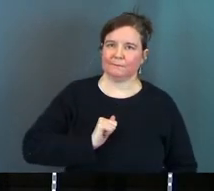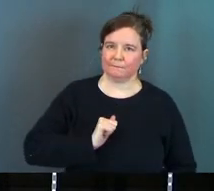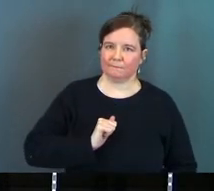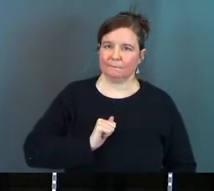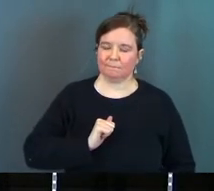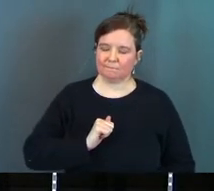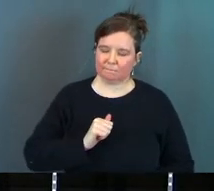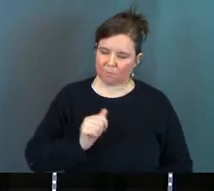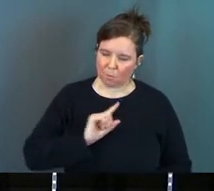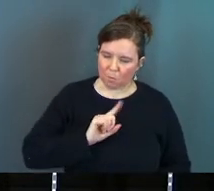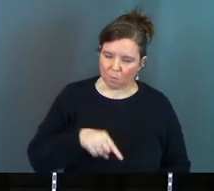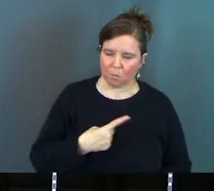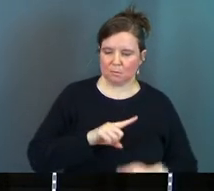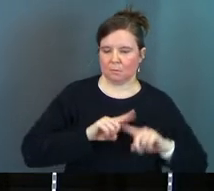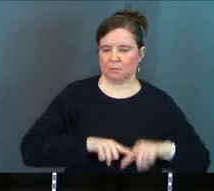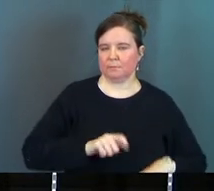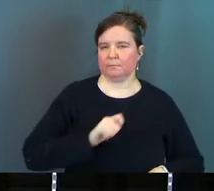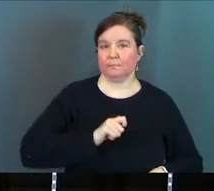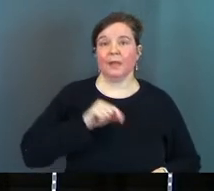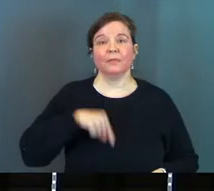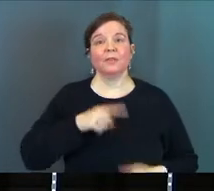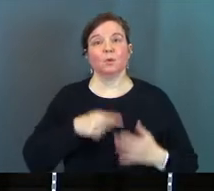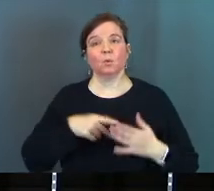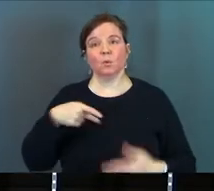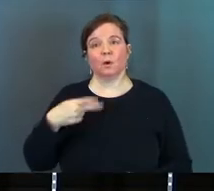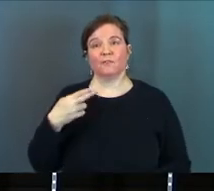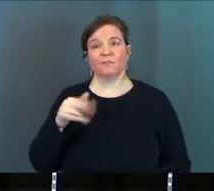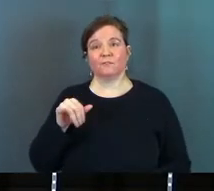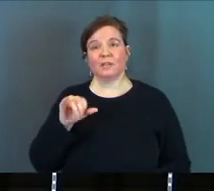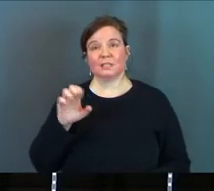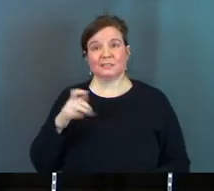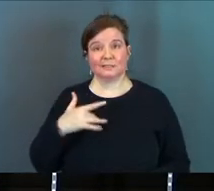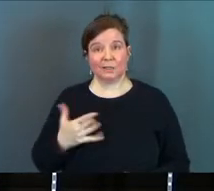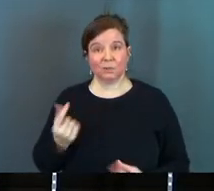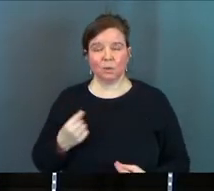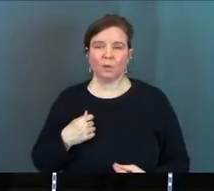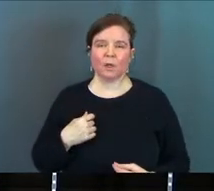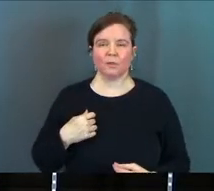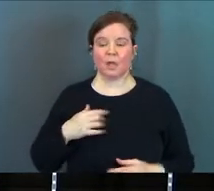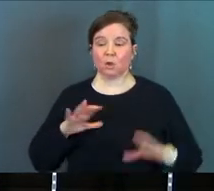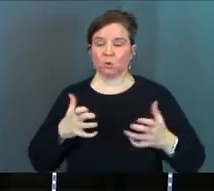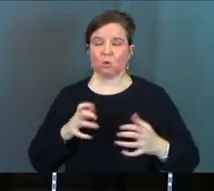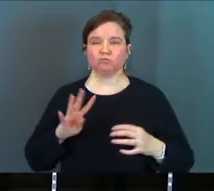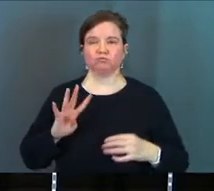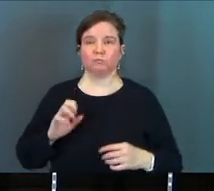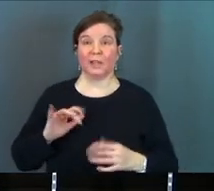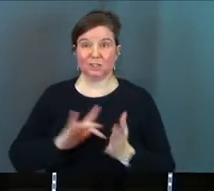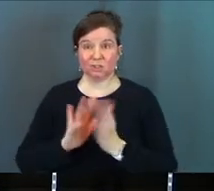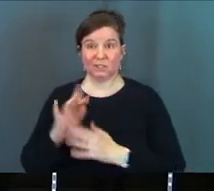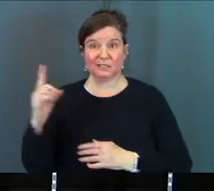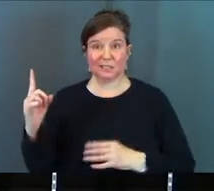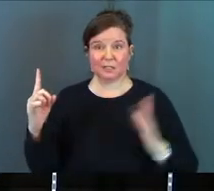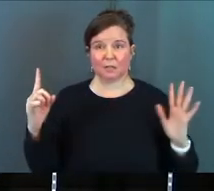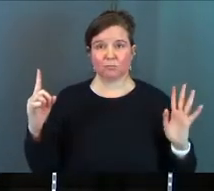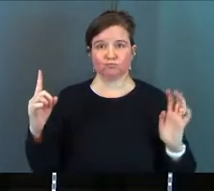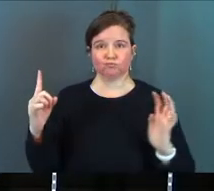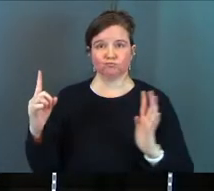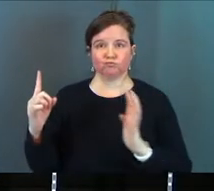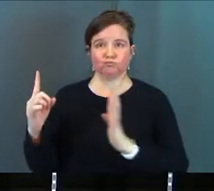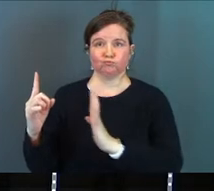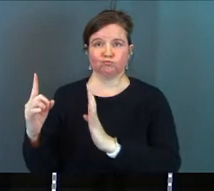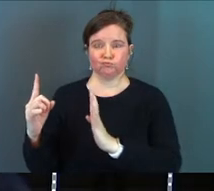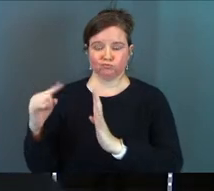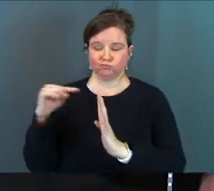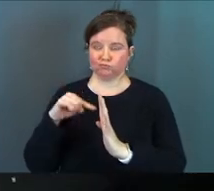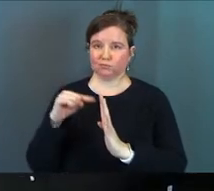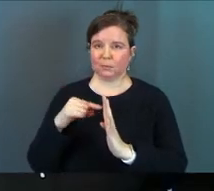I rely on myself. And this is what the Pharisees did, right? Like they'd walk up in groups to Jesus. Do you remember these scenes? They'd walk